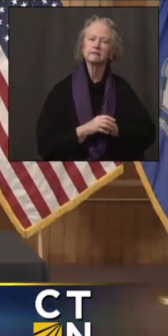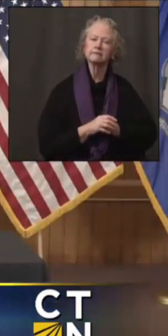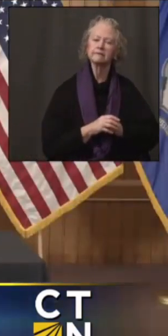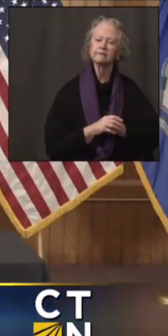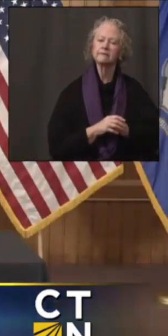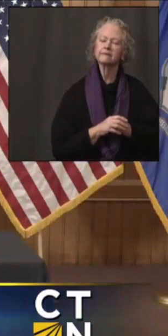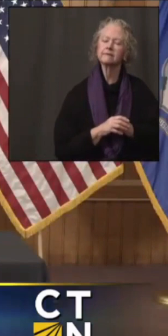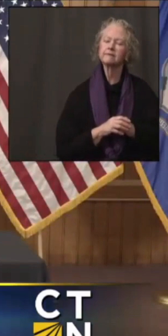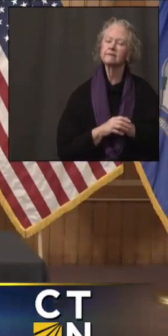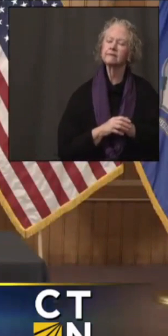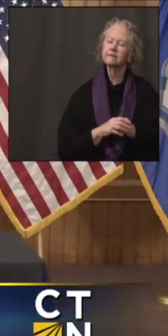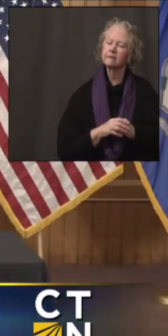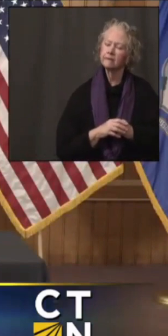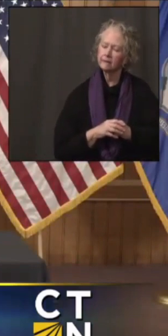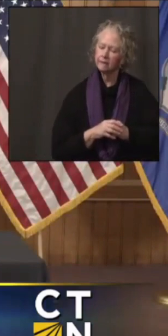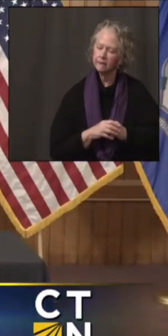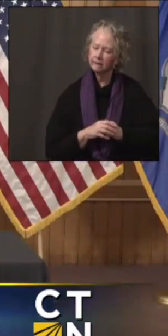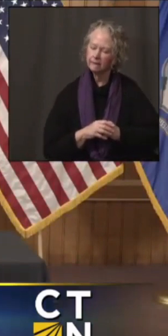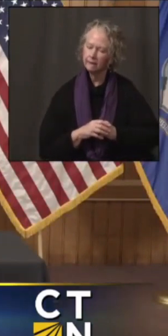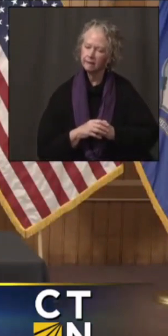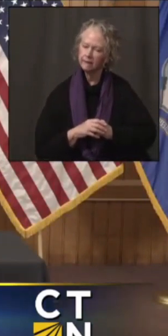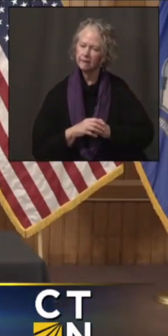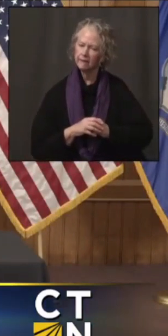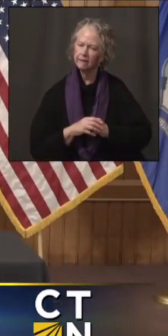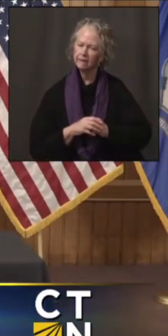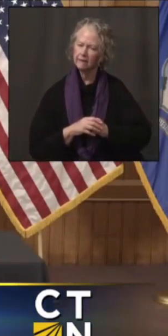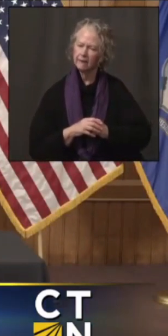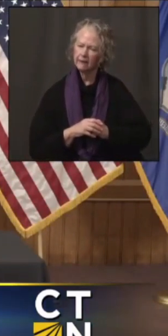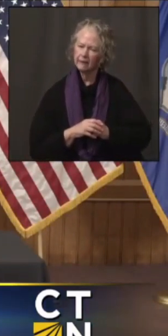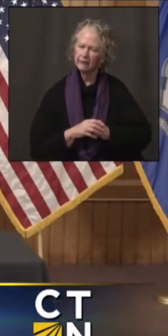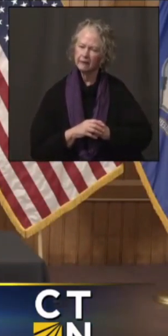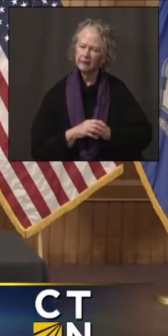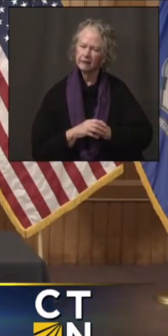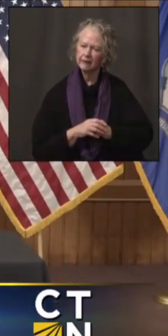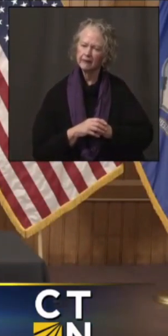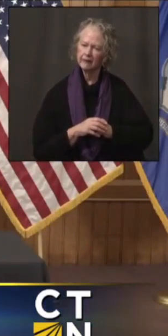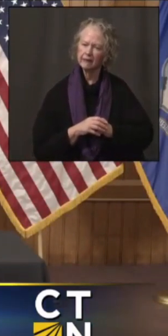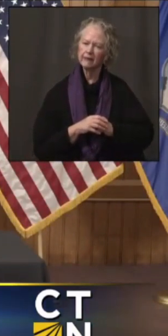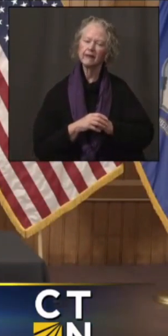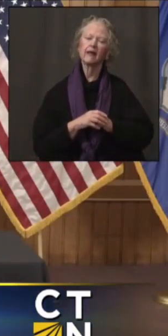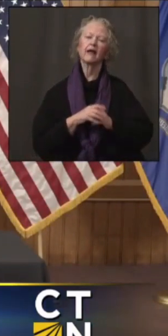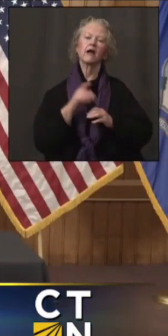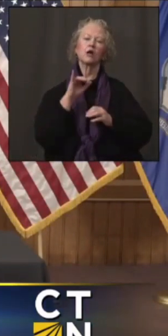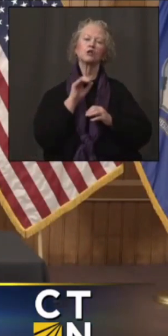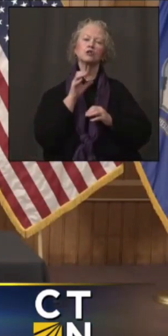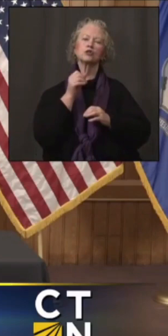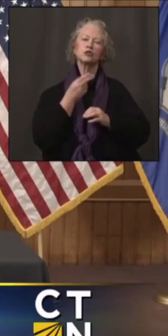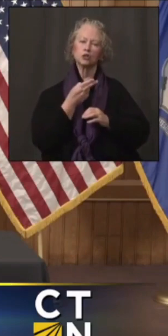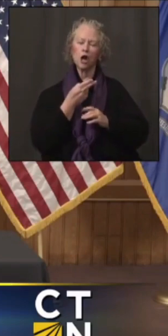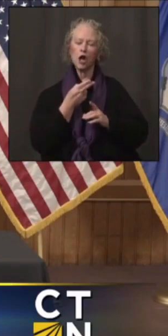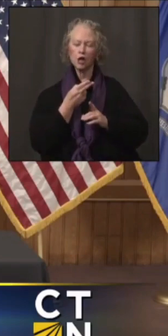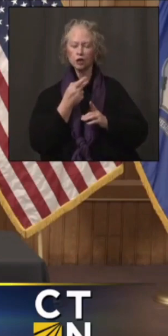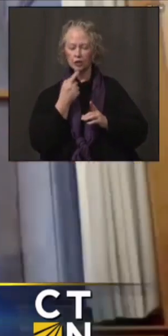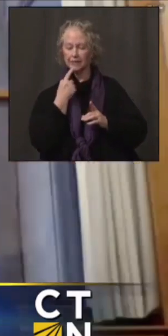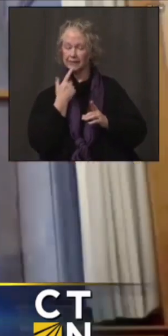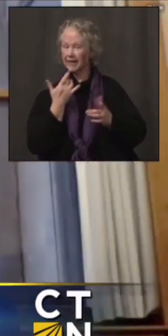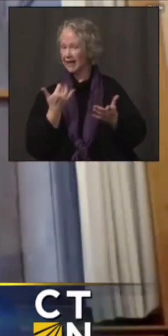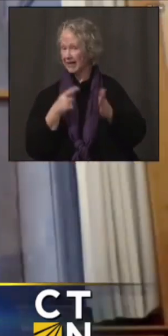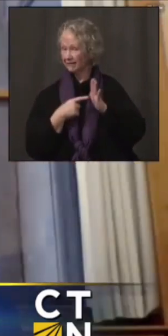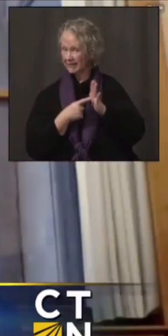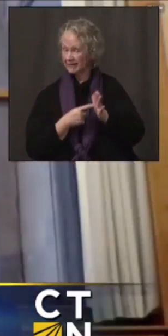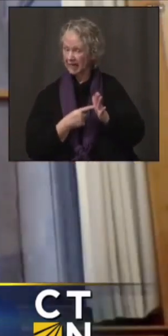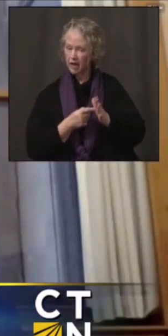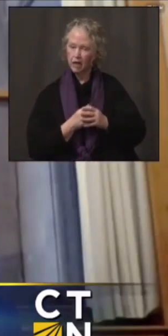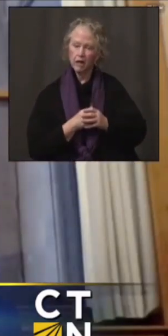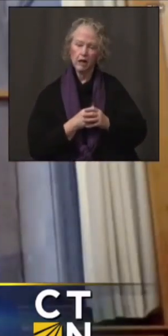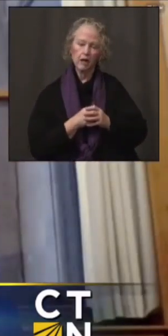Okay. And also, yesterday — oh, I'm sorry. Go ahead. Sorry, Sue, to interrupt. I was just going to say, as an example of this, you know, we were not able